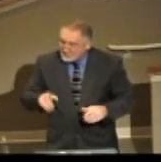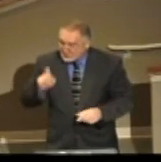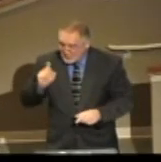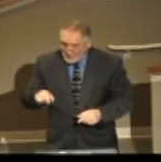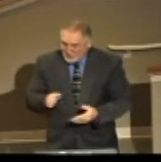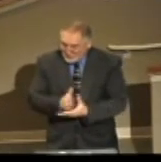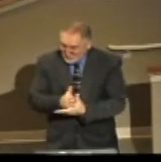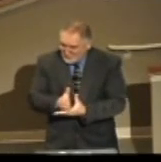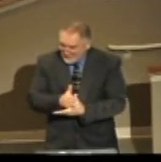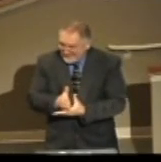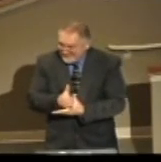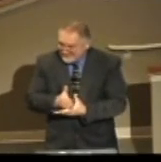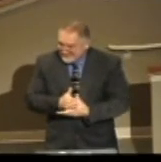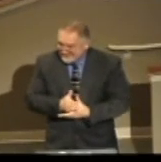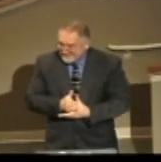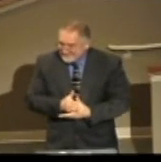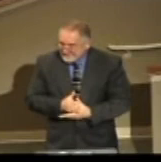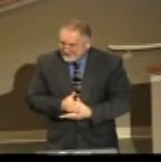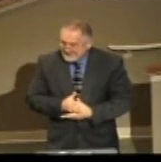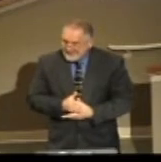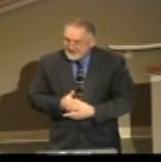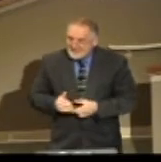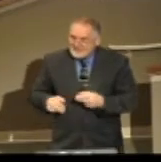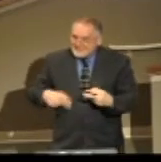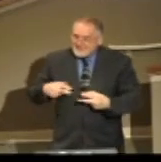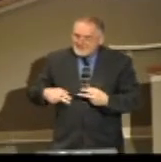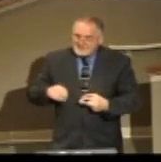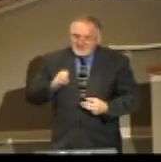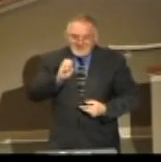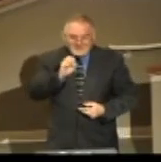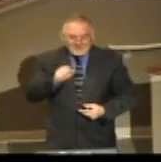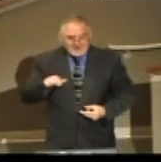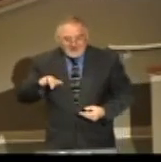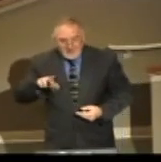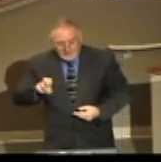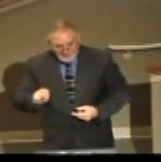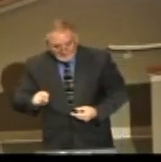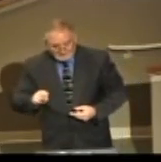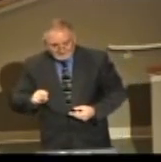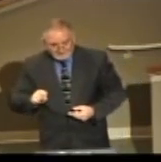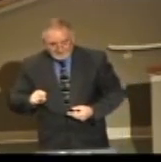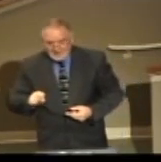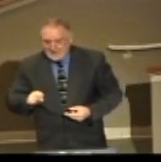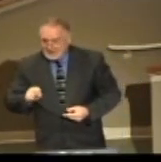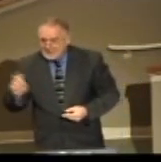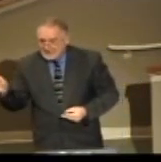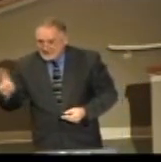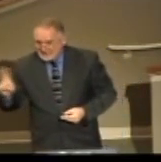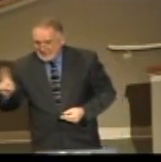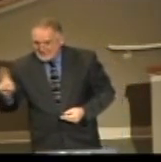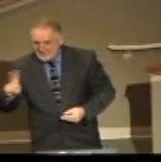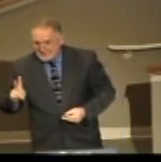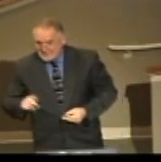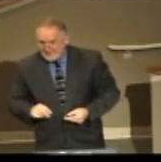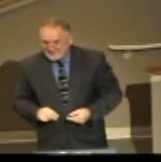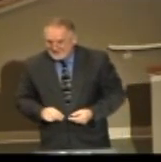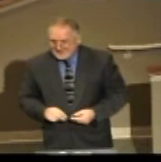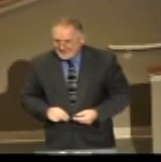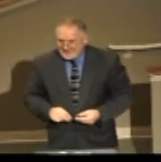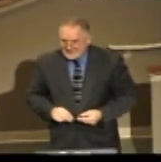I was over at Sears the other day over at Knoxville and I was buying me another treadmill. I like to watch them run.